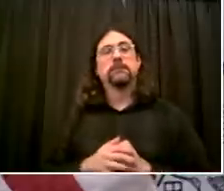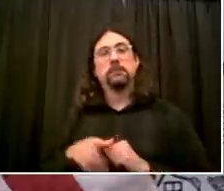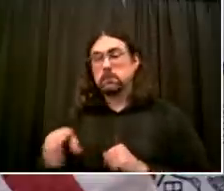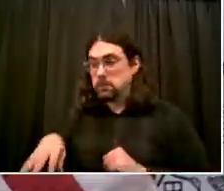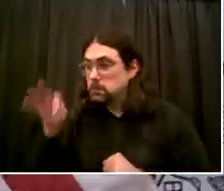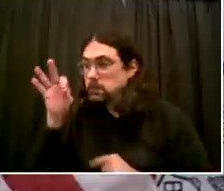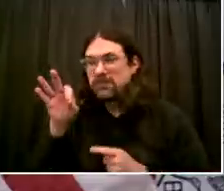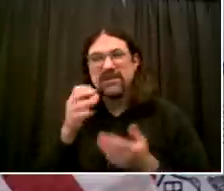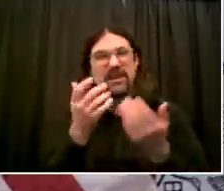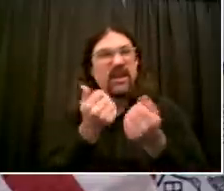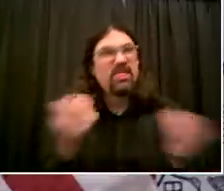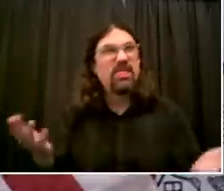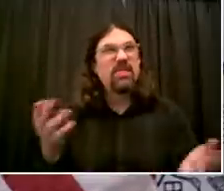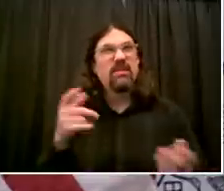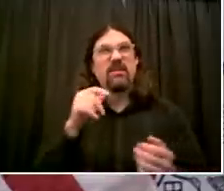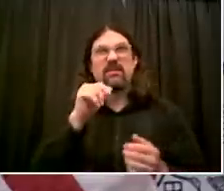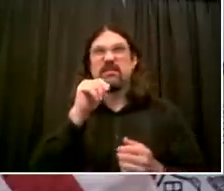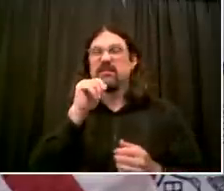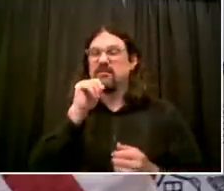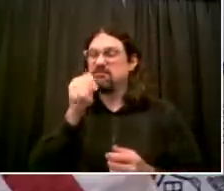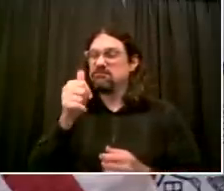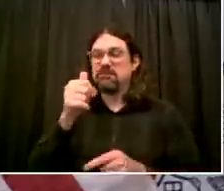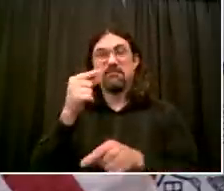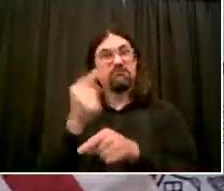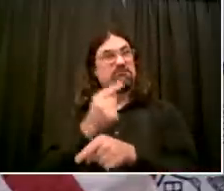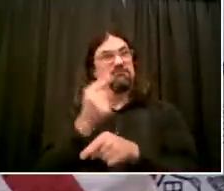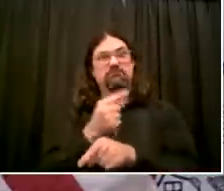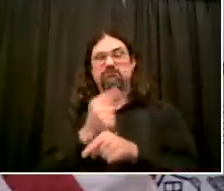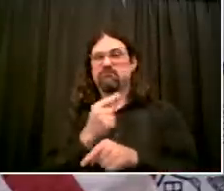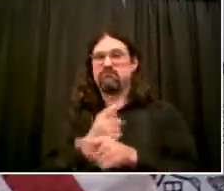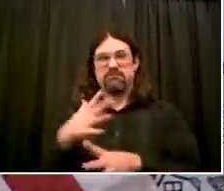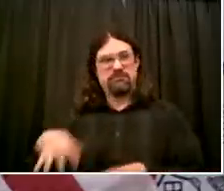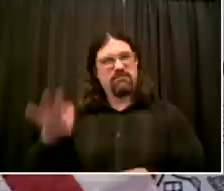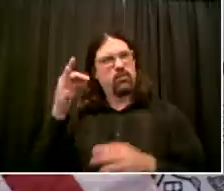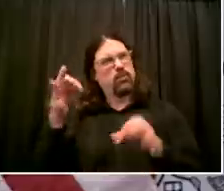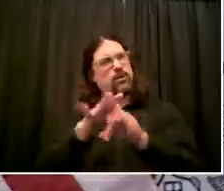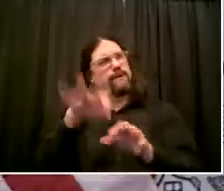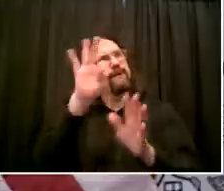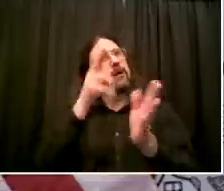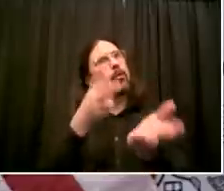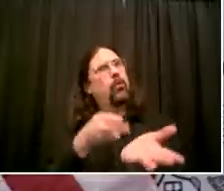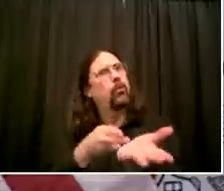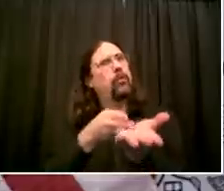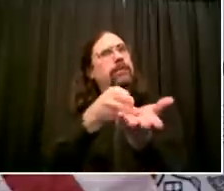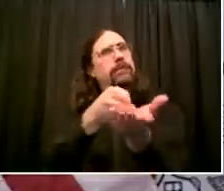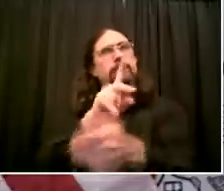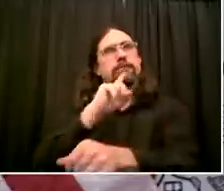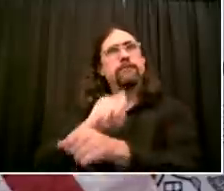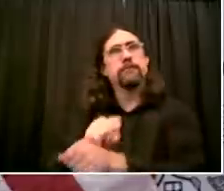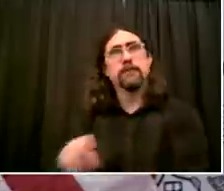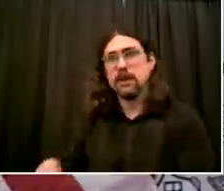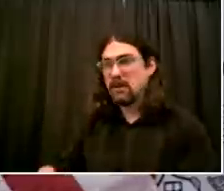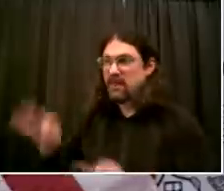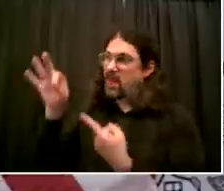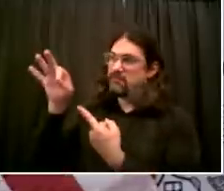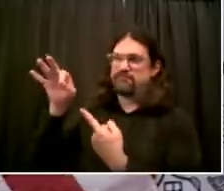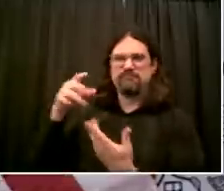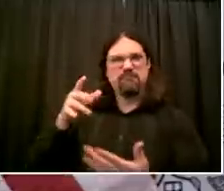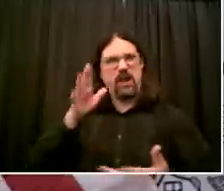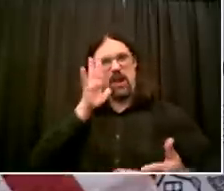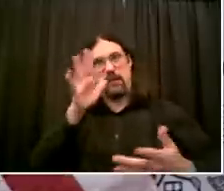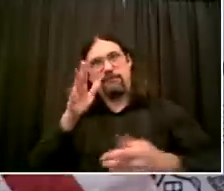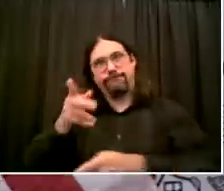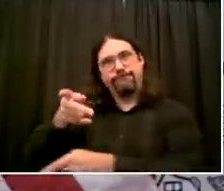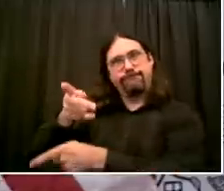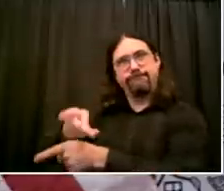And if there are any individual staffers that have information, I want to hear it. And I'll instruct my team to make sure that it's brought to my attention immediately.